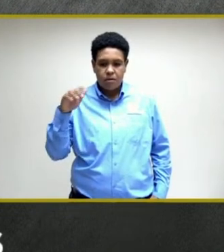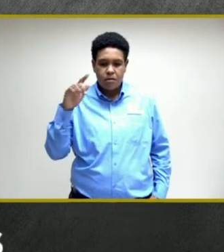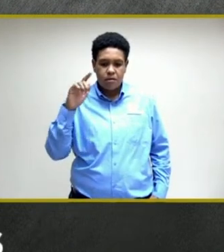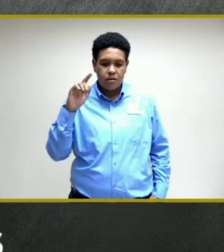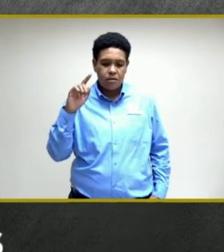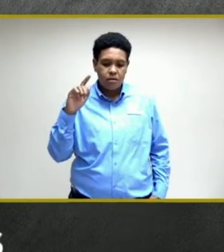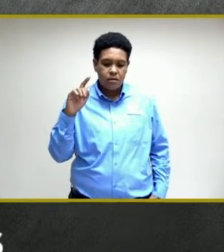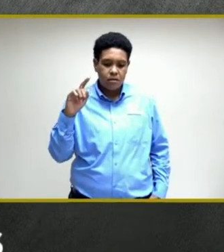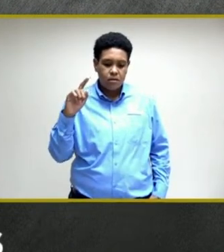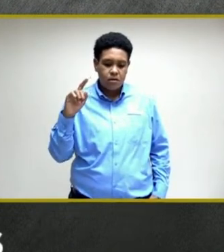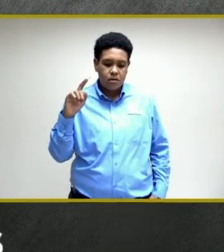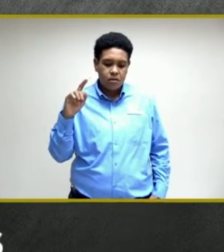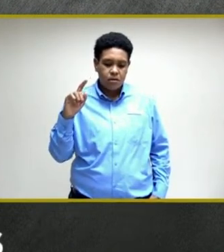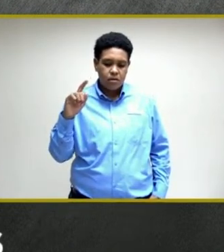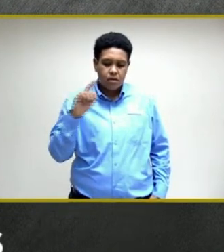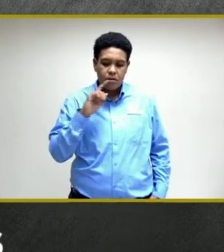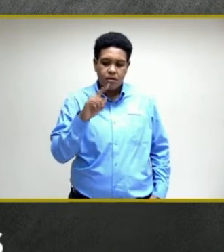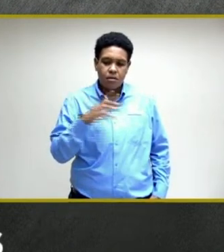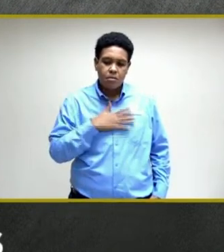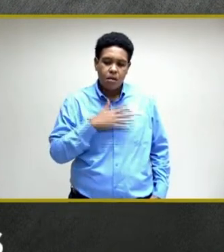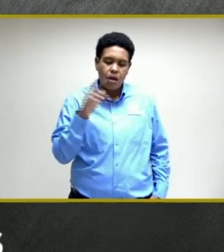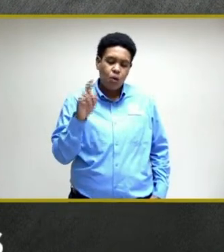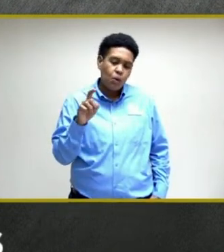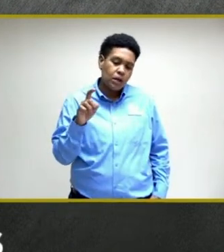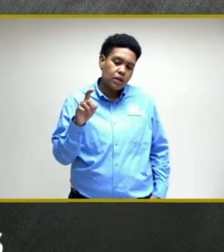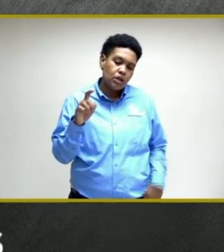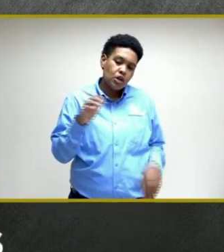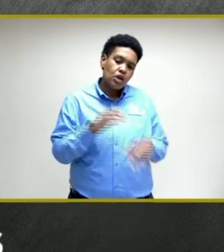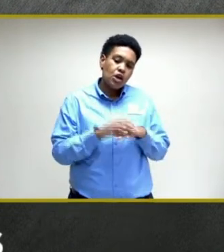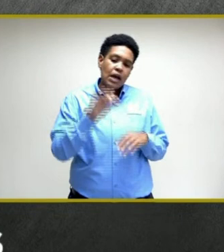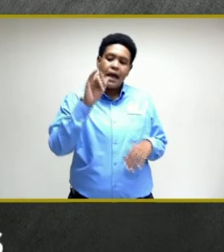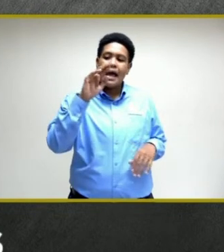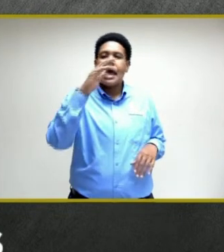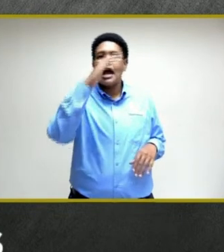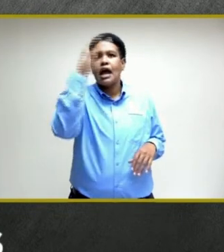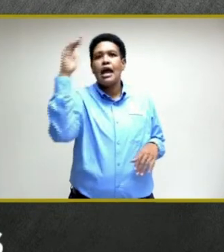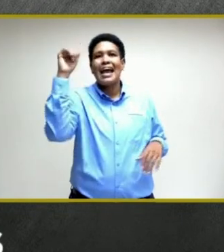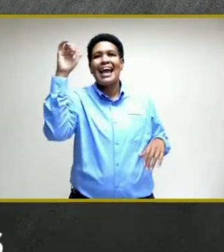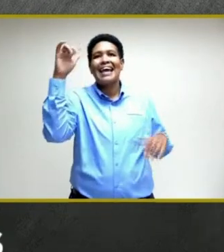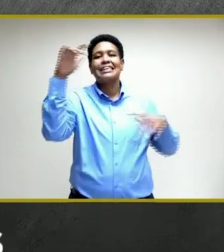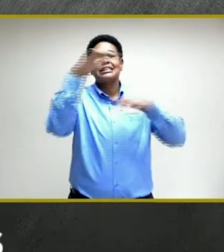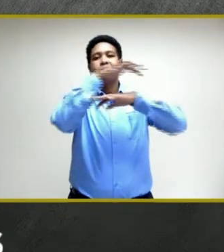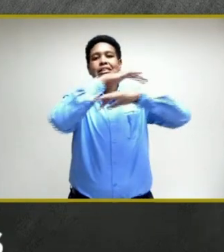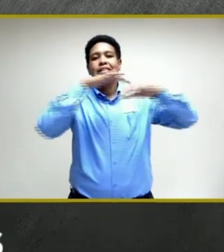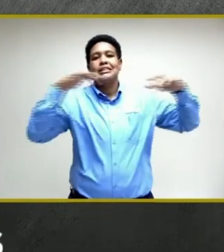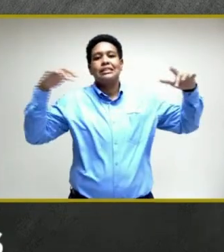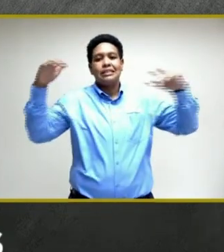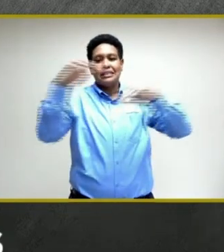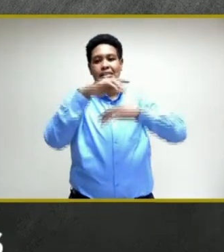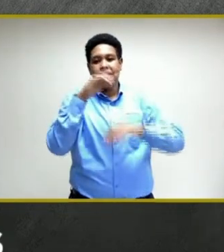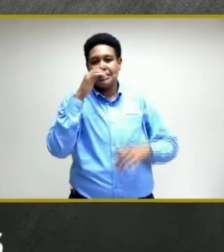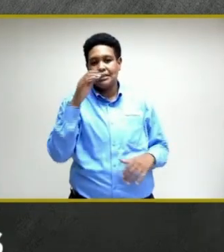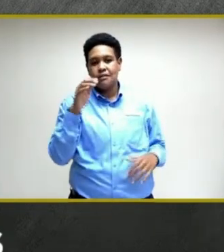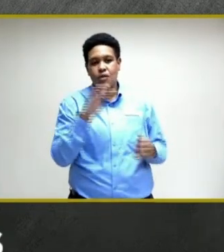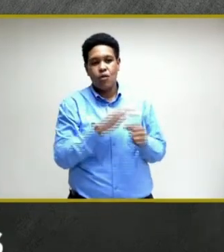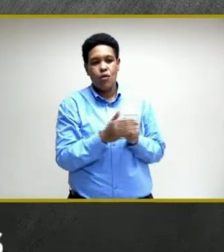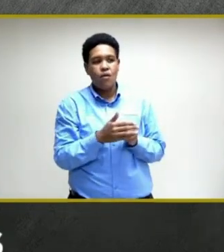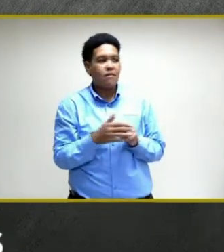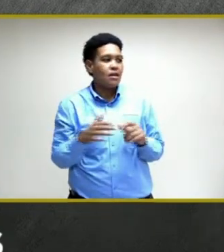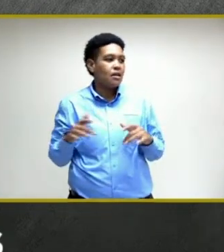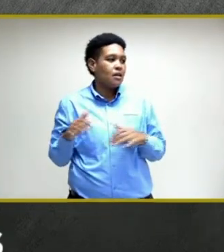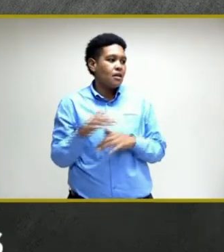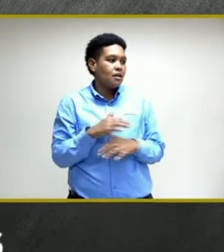my question on the air circulation and transmission of the